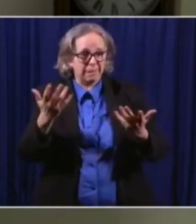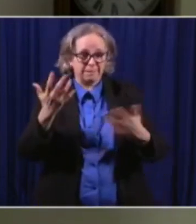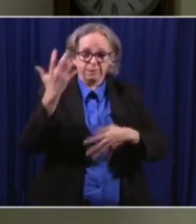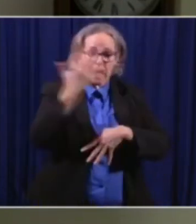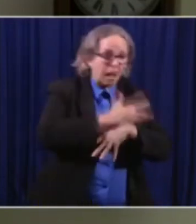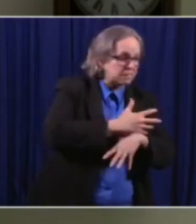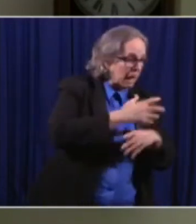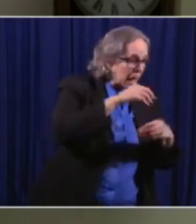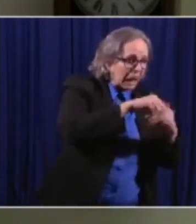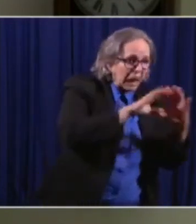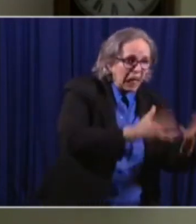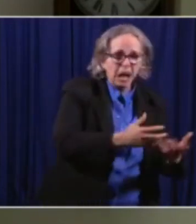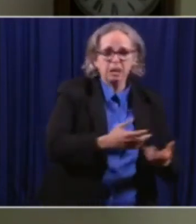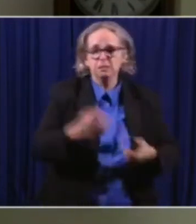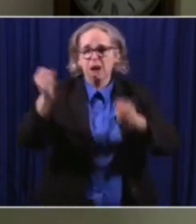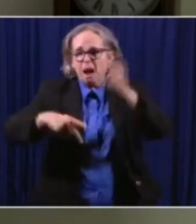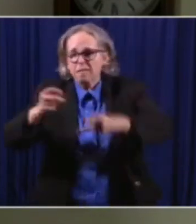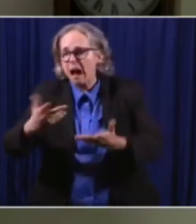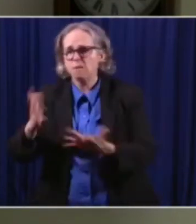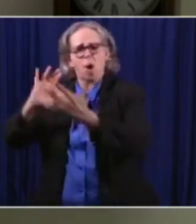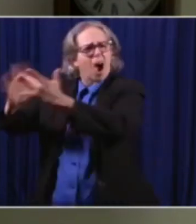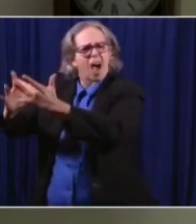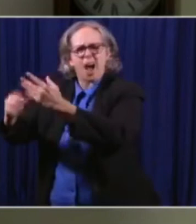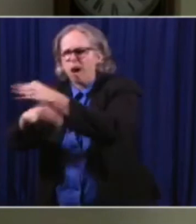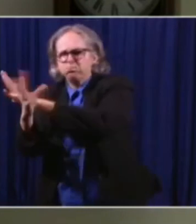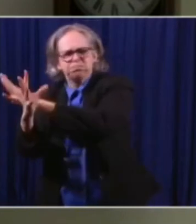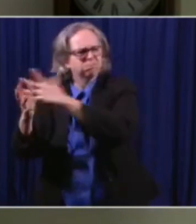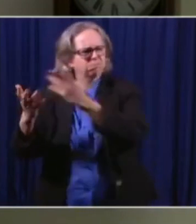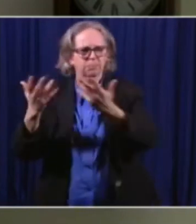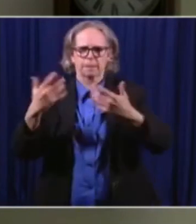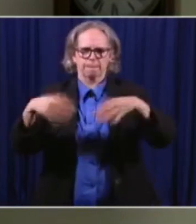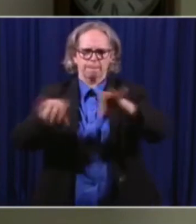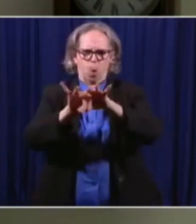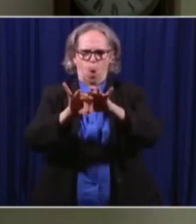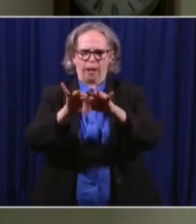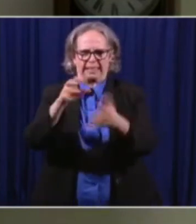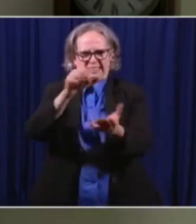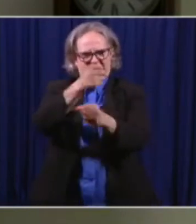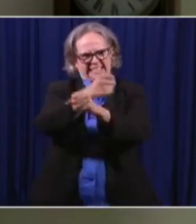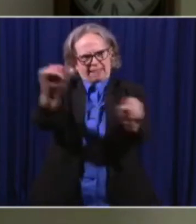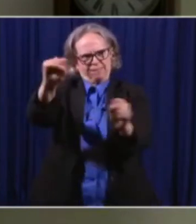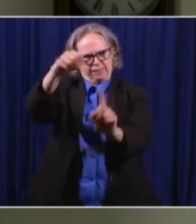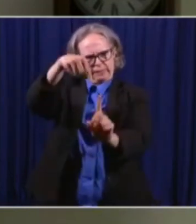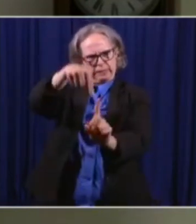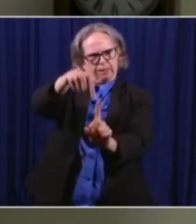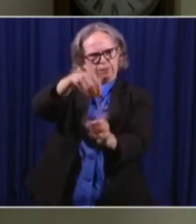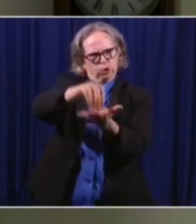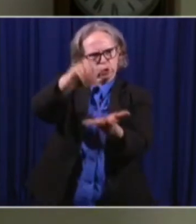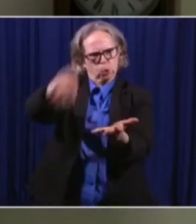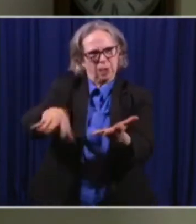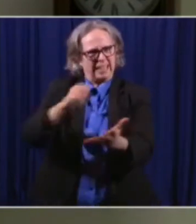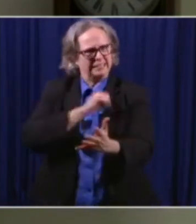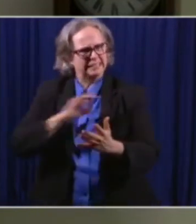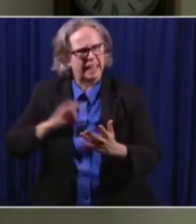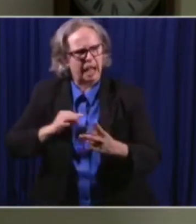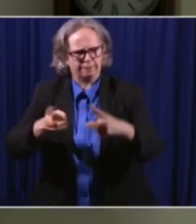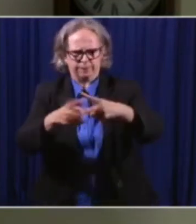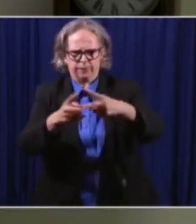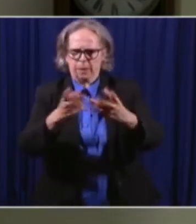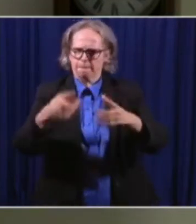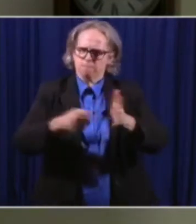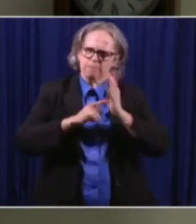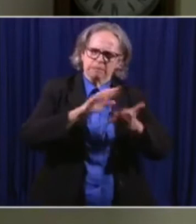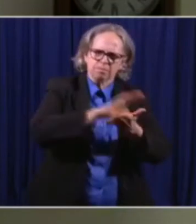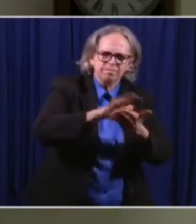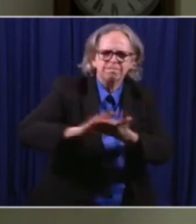that they can on sanitation, keeping students apart, uh wearing face masks and doing all the things that they they need to do. So